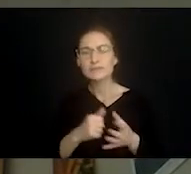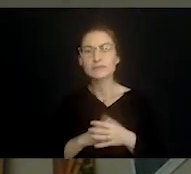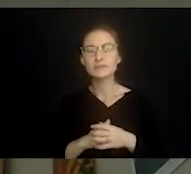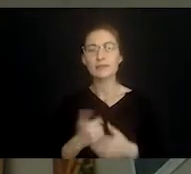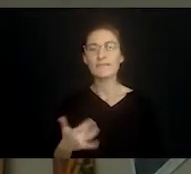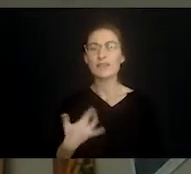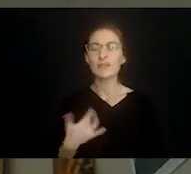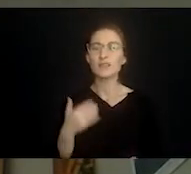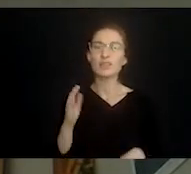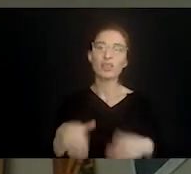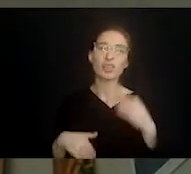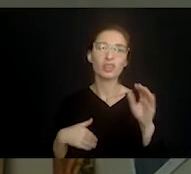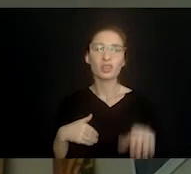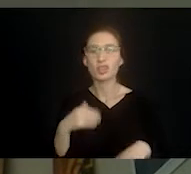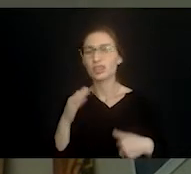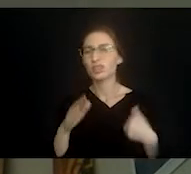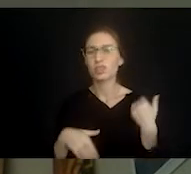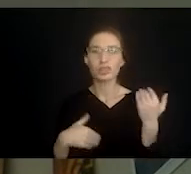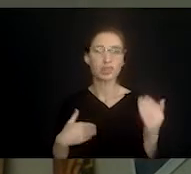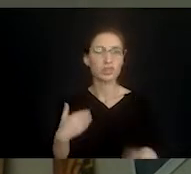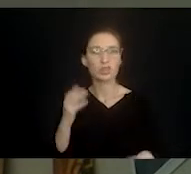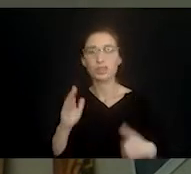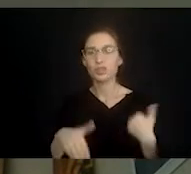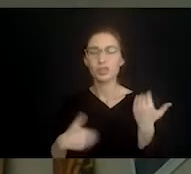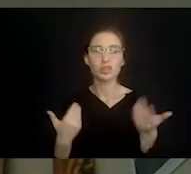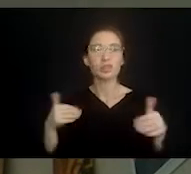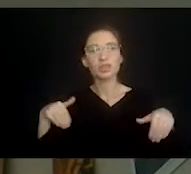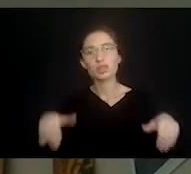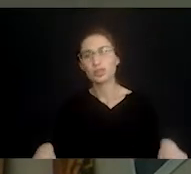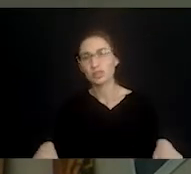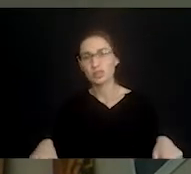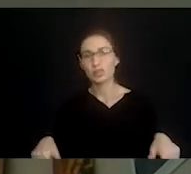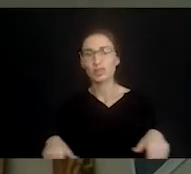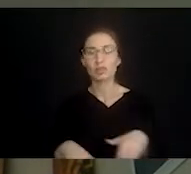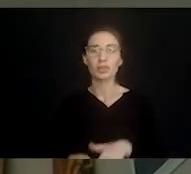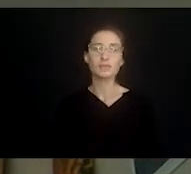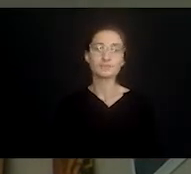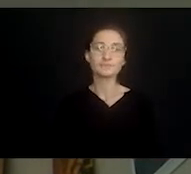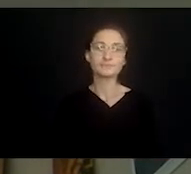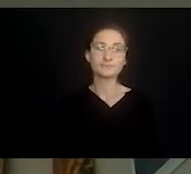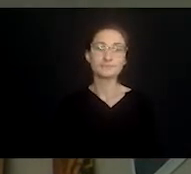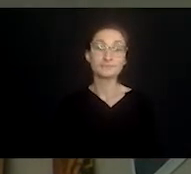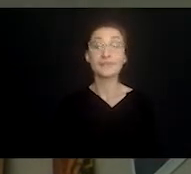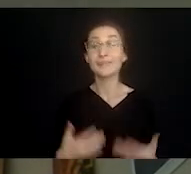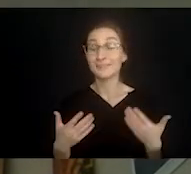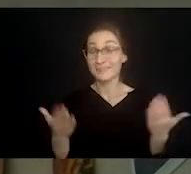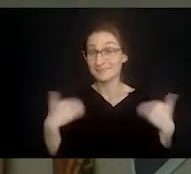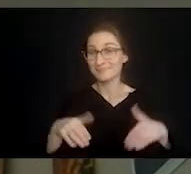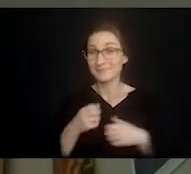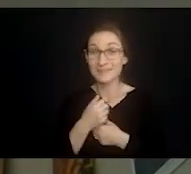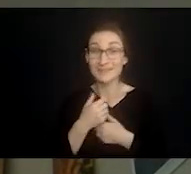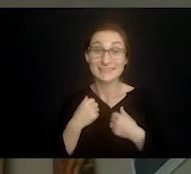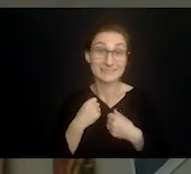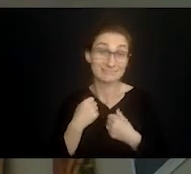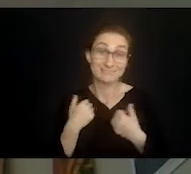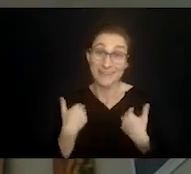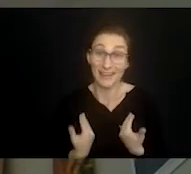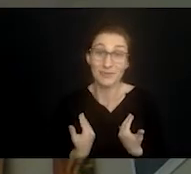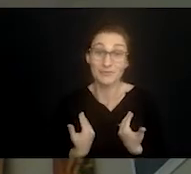of is like makes me feel like I'm slogging through jello to do my normal activities. Now tired,